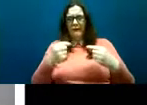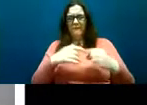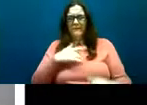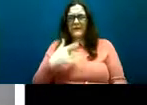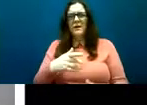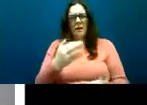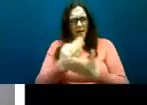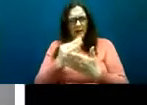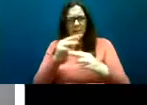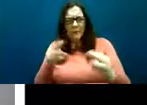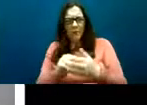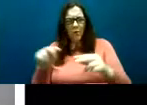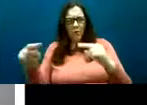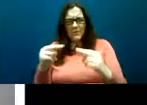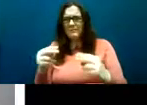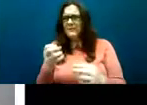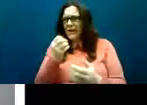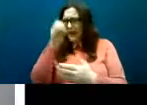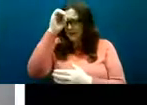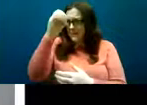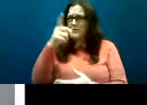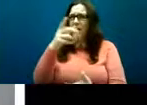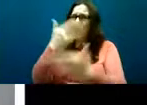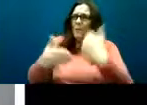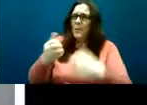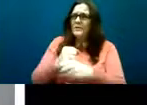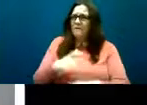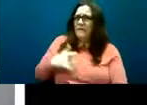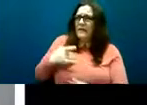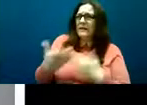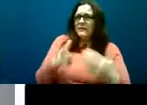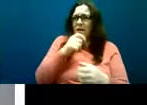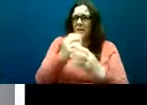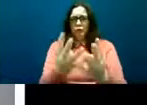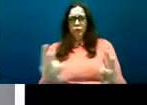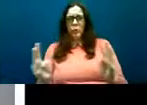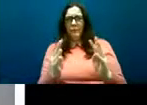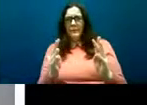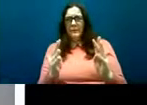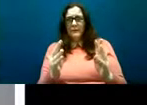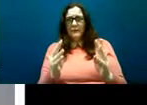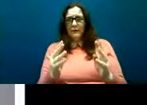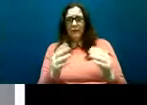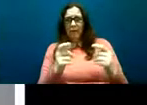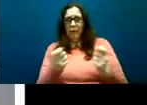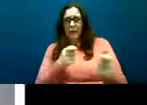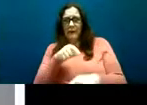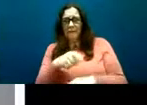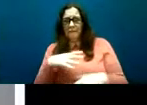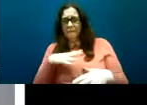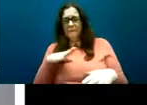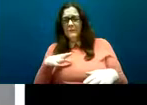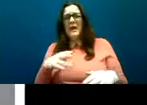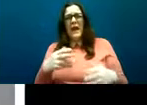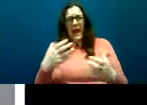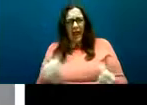feelings and navigate groups and particularly when there's past experiences of bullying so